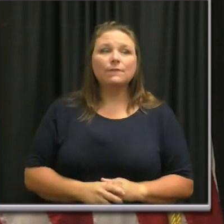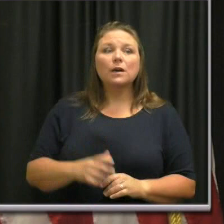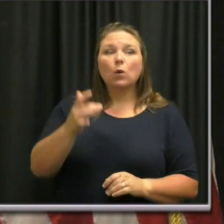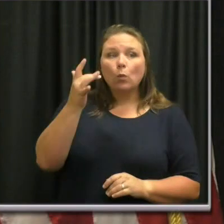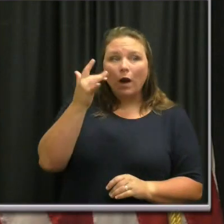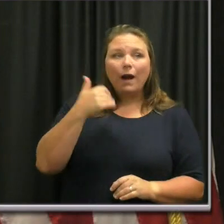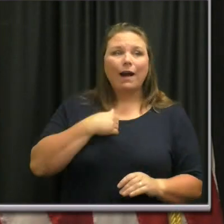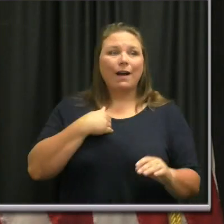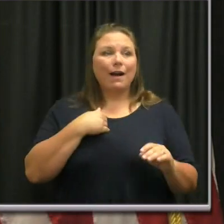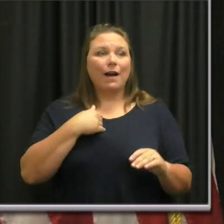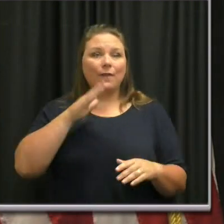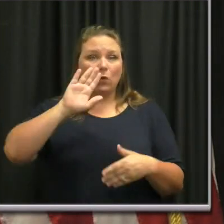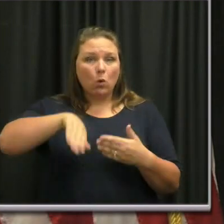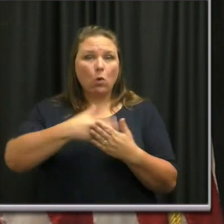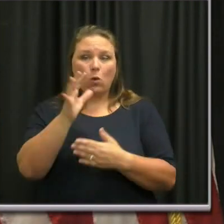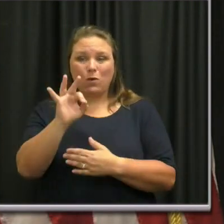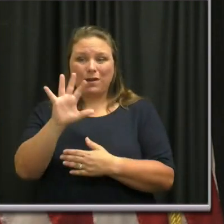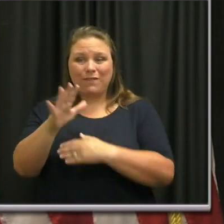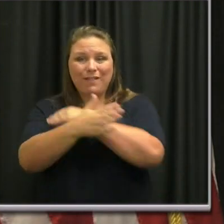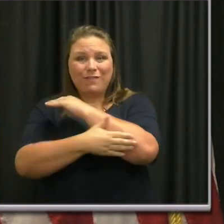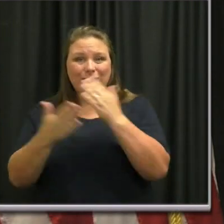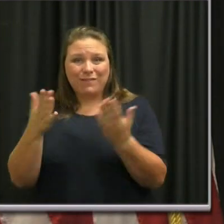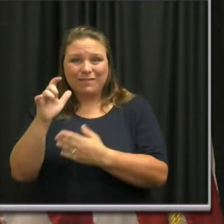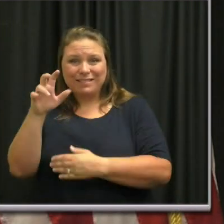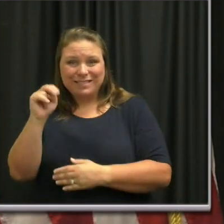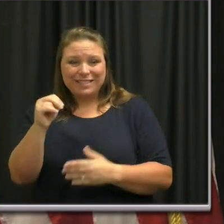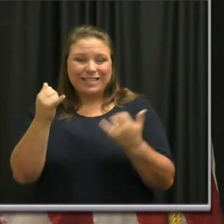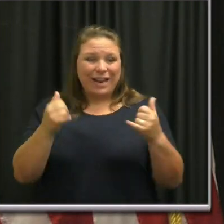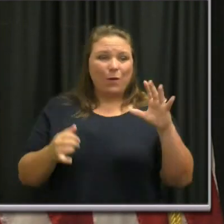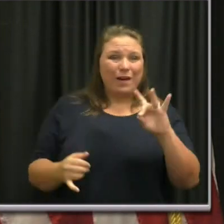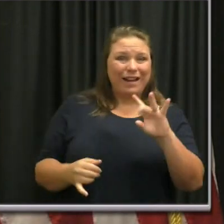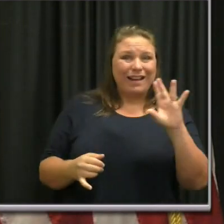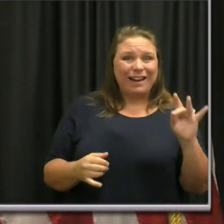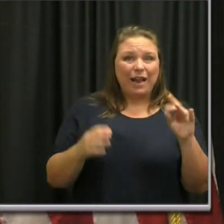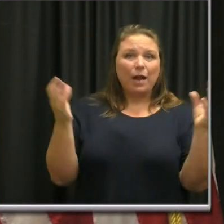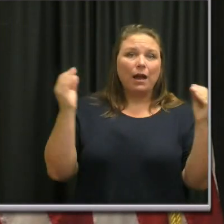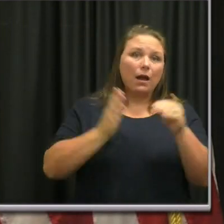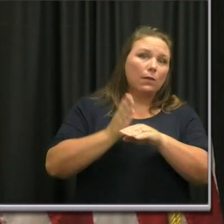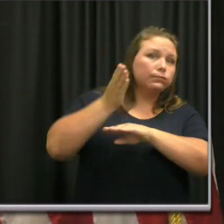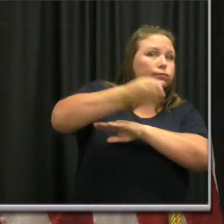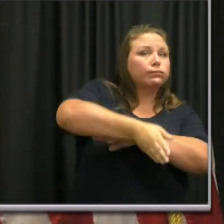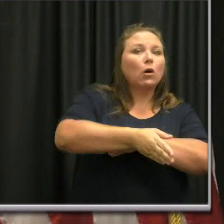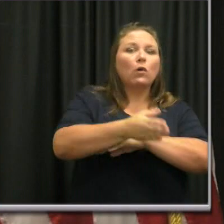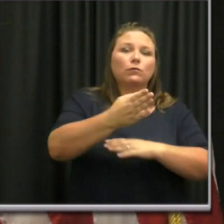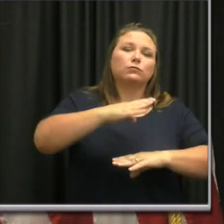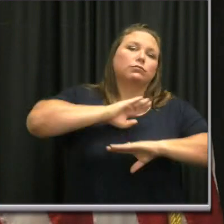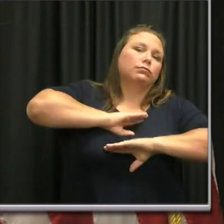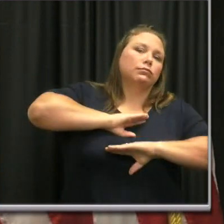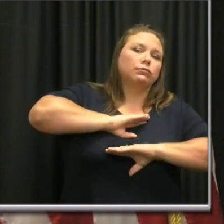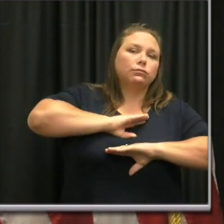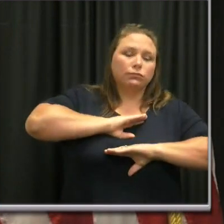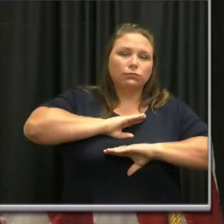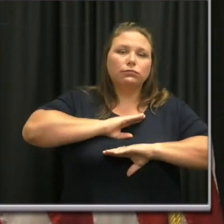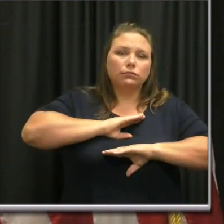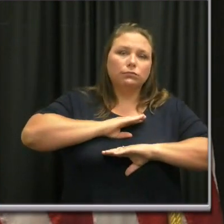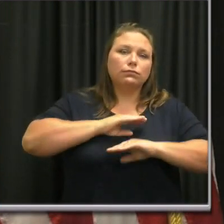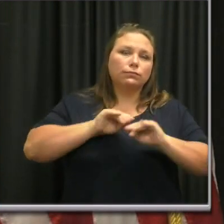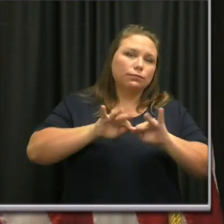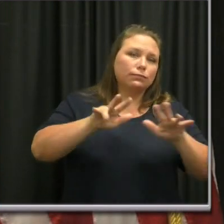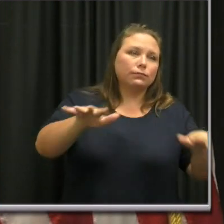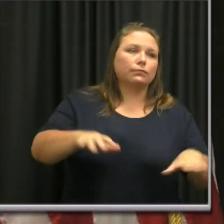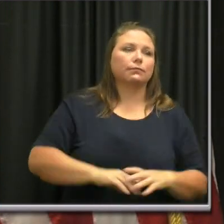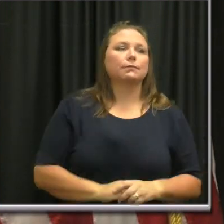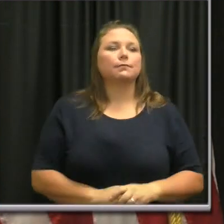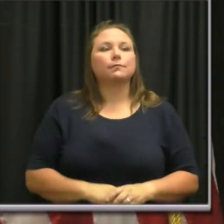88 out of all 95 counties are above the state's threshold for acceptable virus transmission.